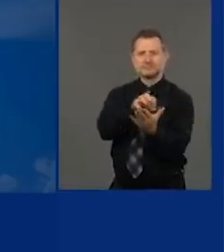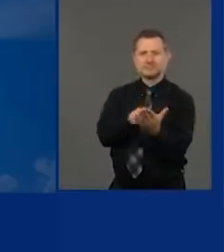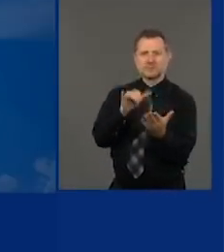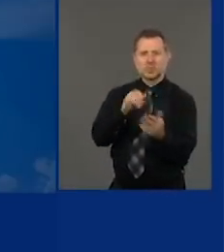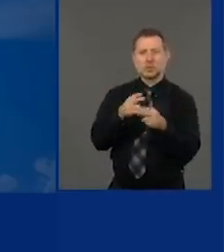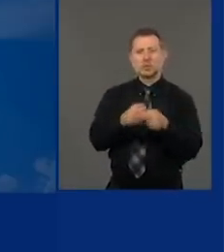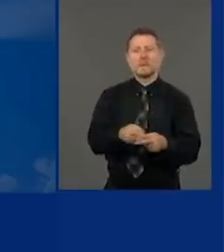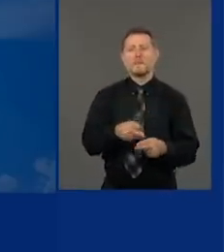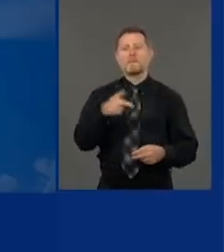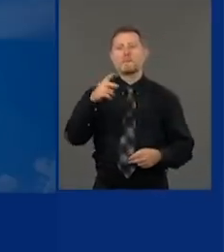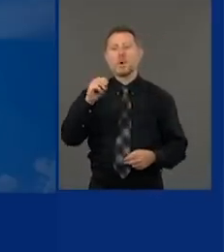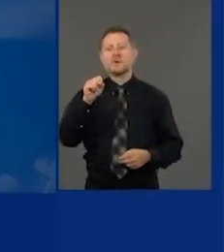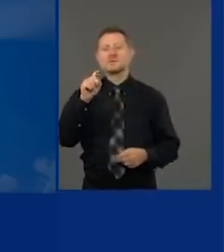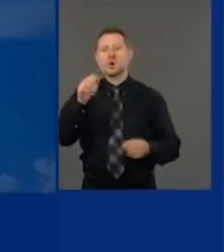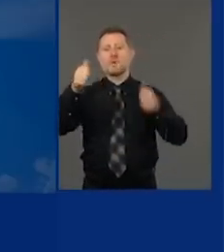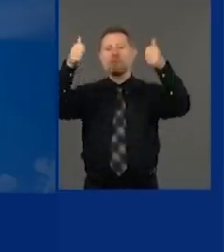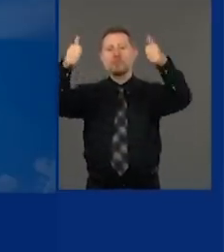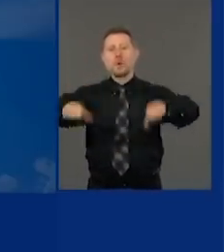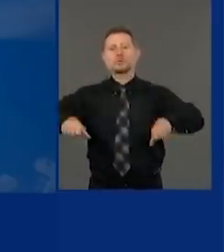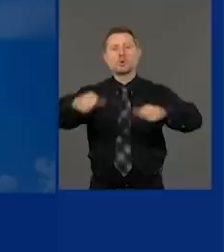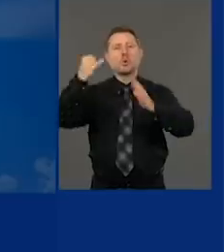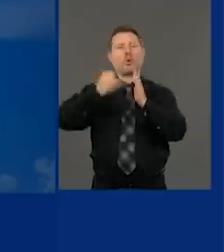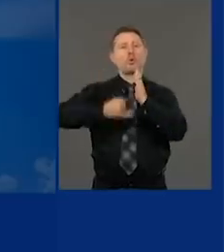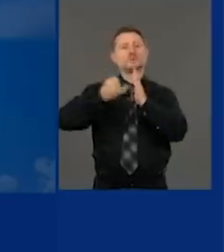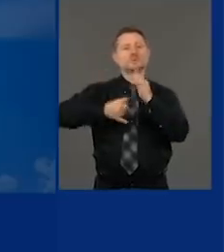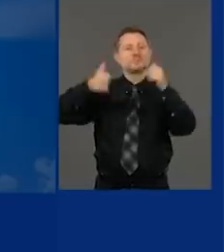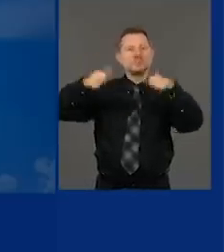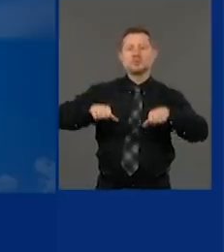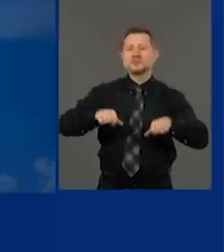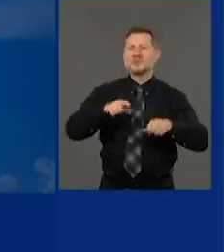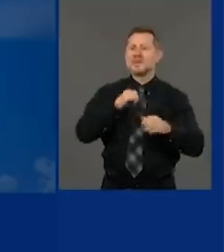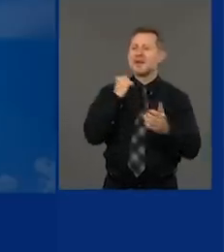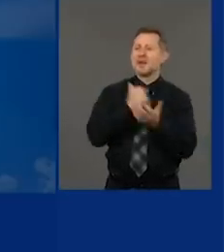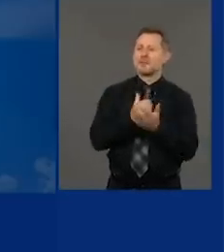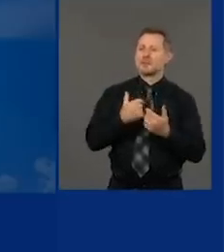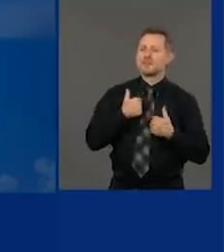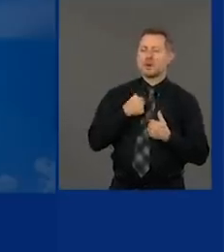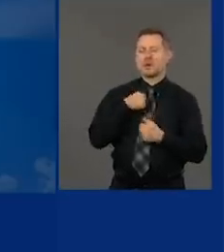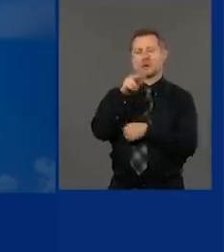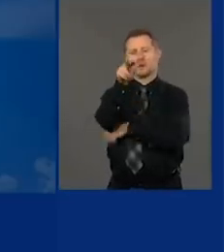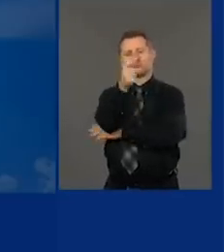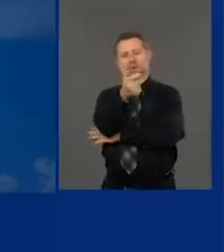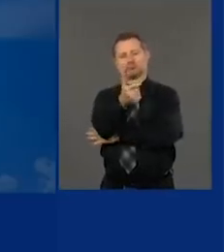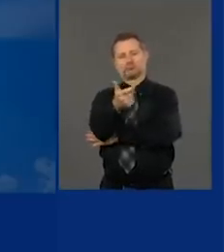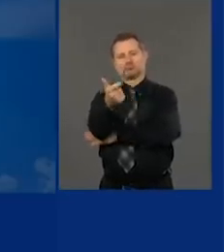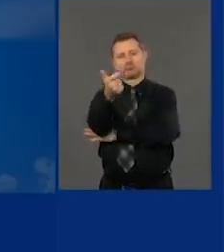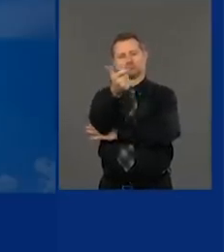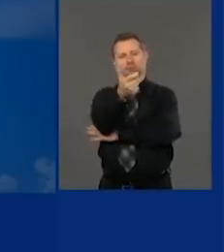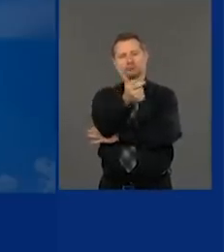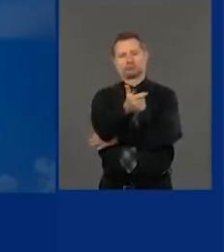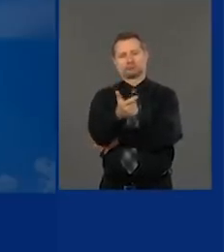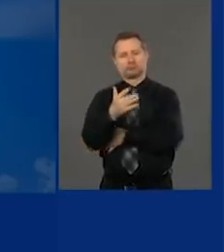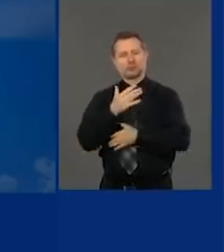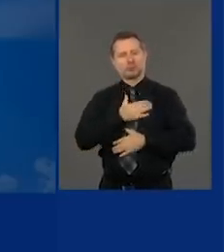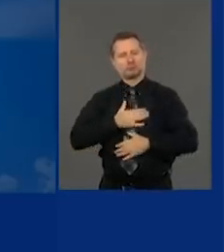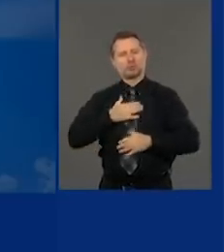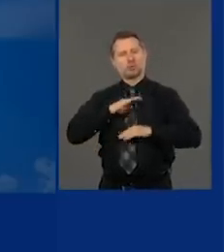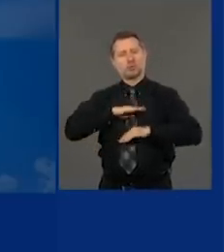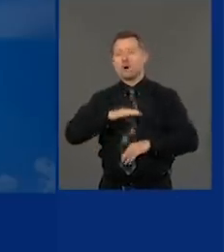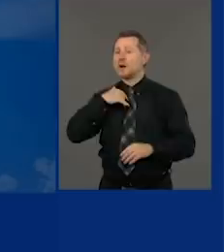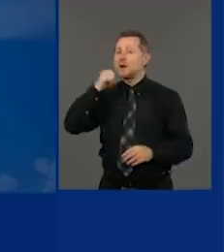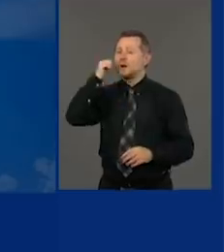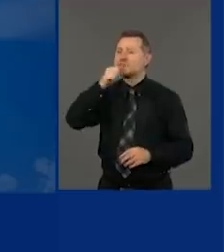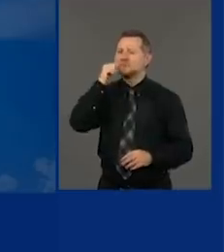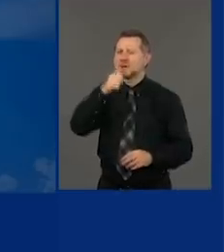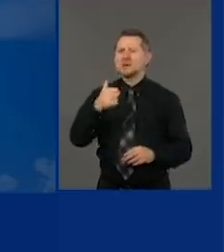And it's helped me because it's been like a relief valve. Not that I don't have joy every day dealing with